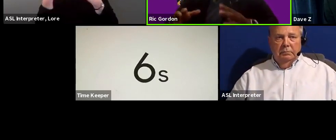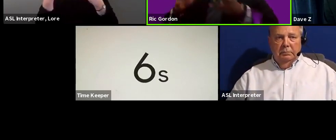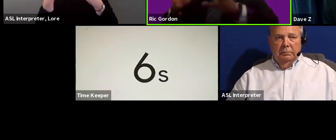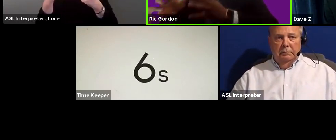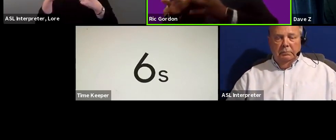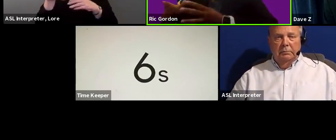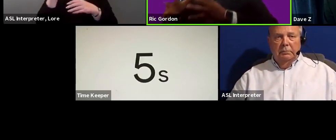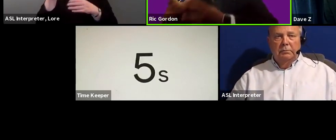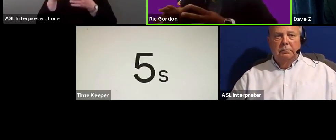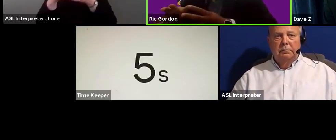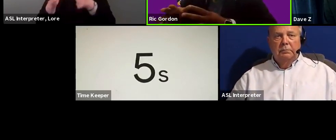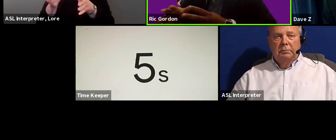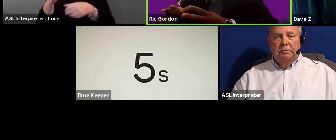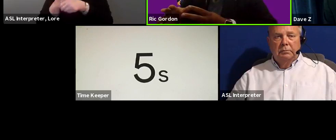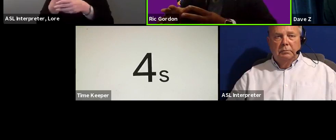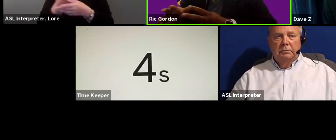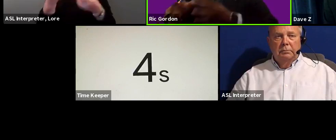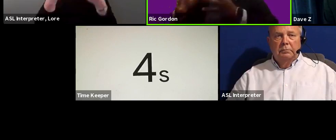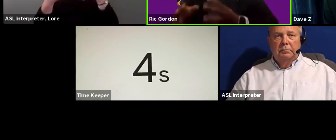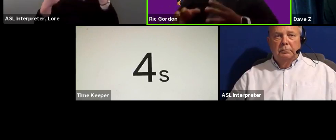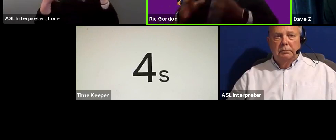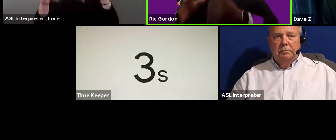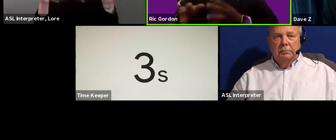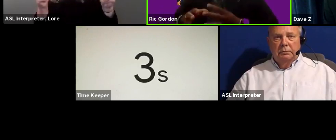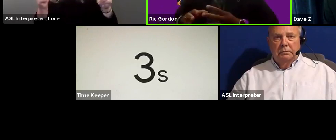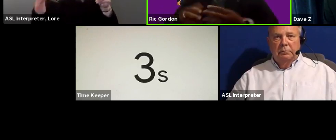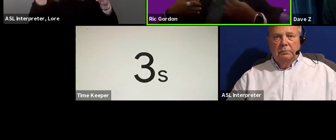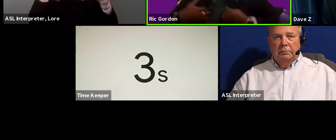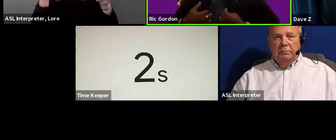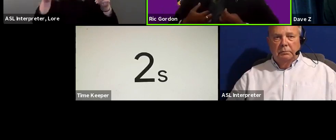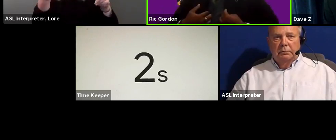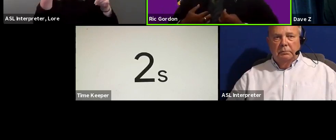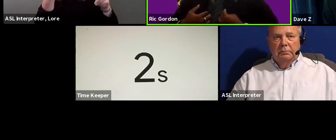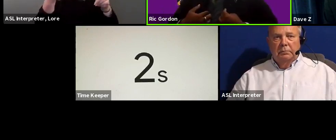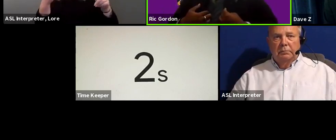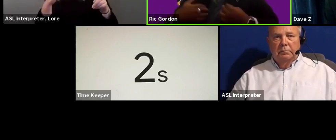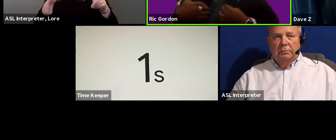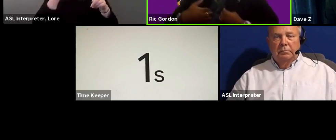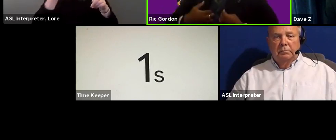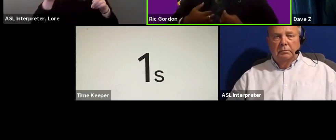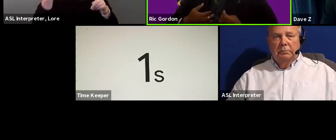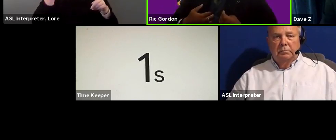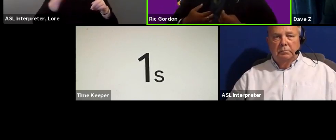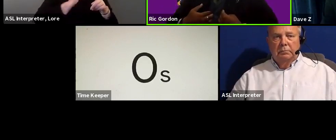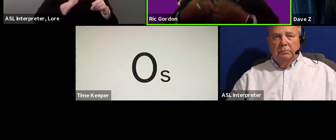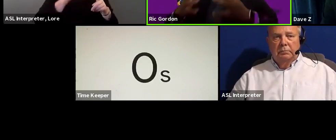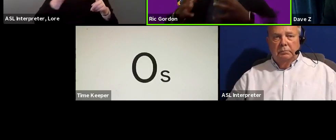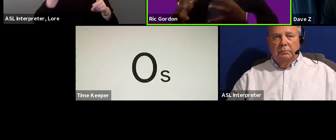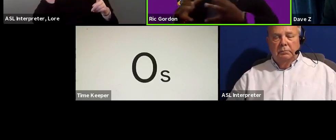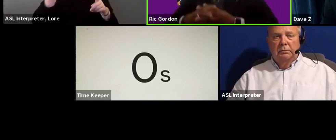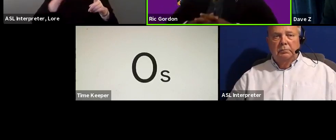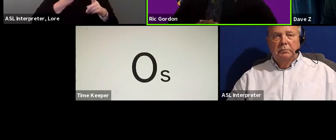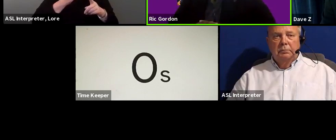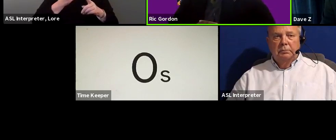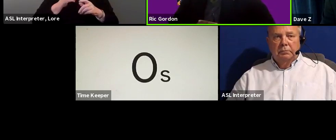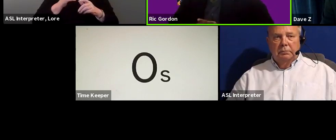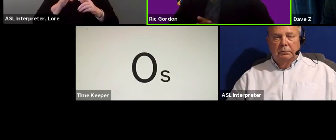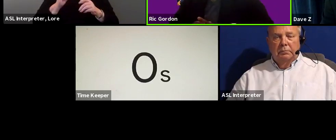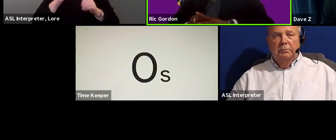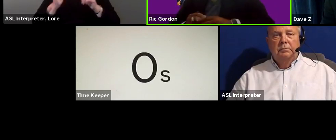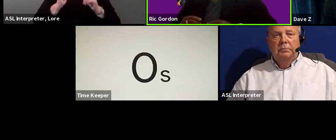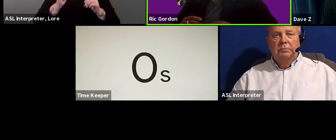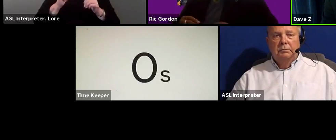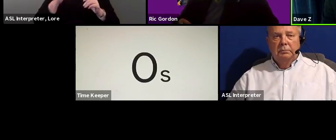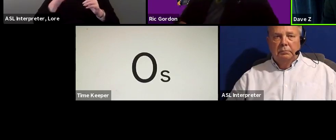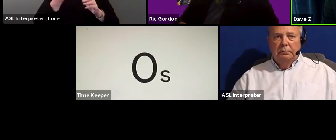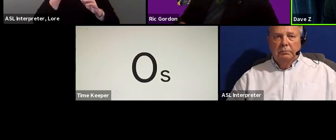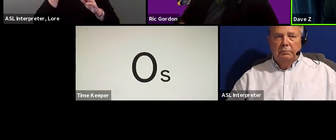that way to get things done for greenbelters and not just for ourselves, not for our ambitions, but for greenbelts. Thank